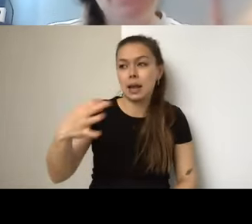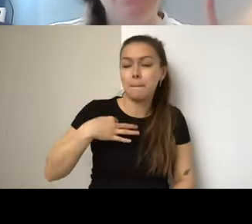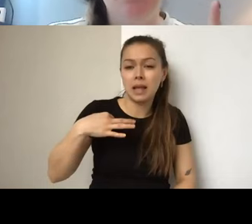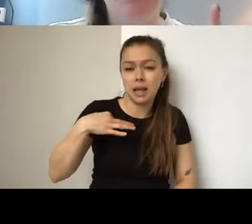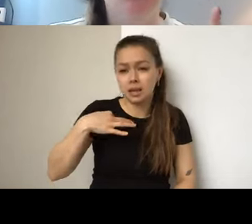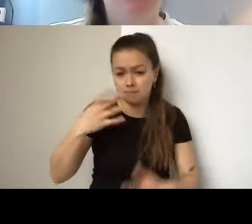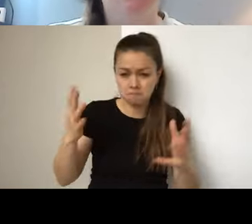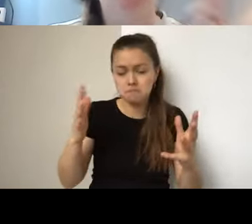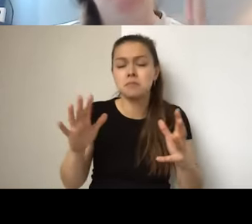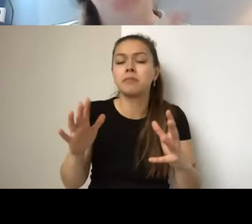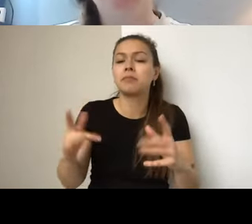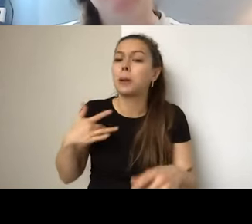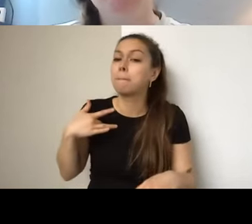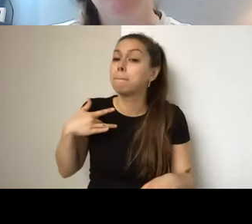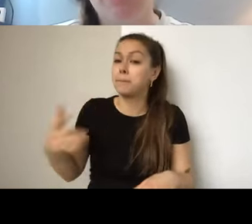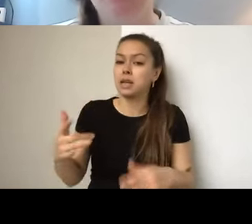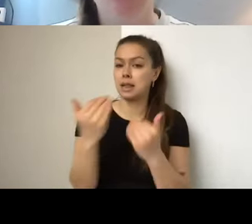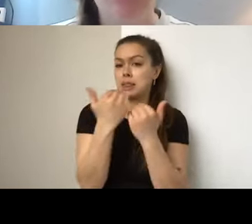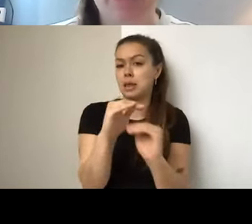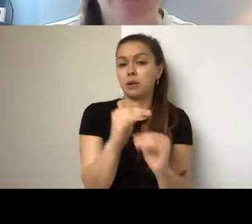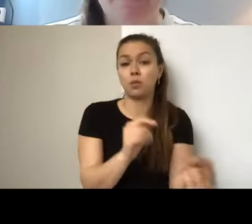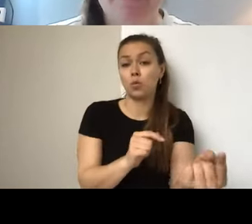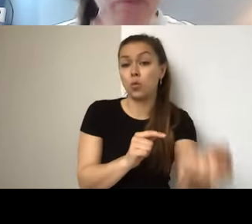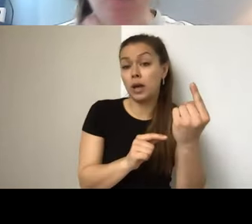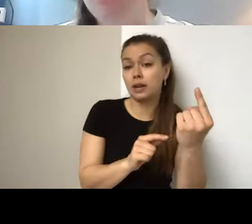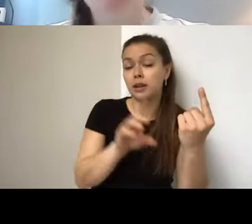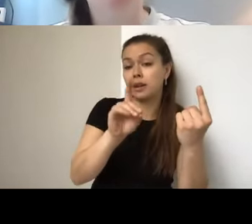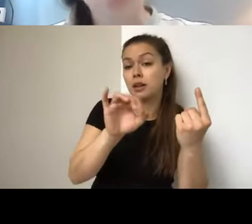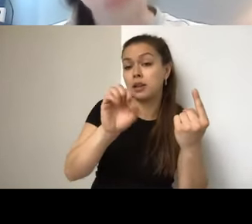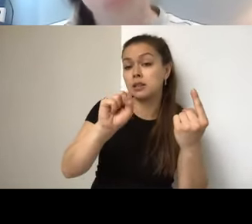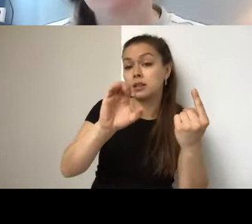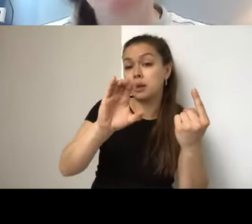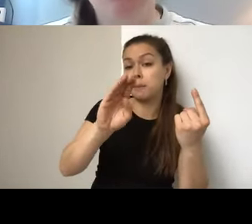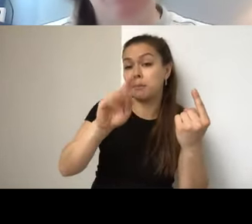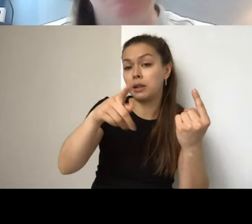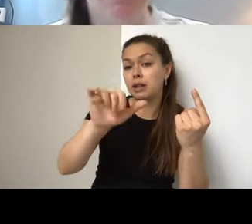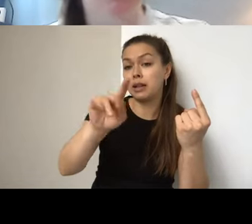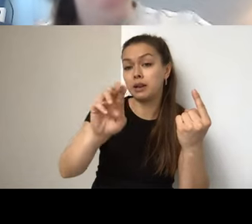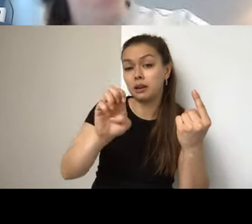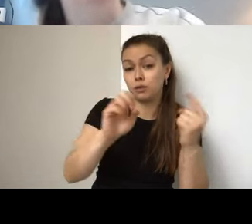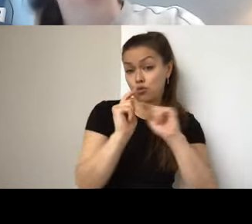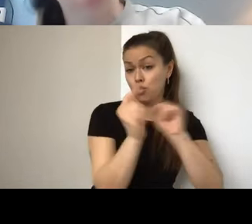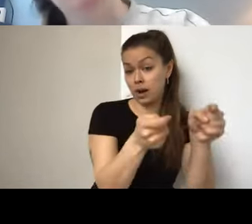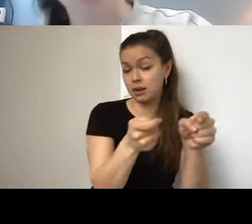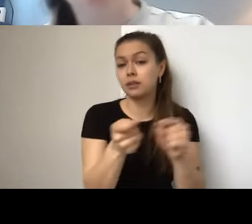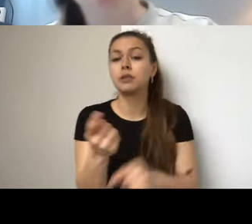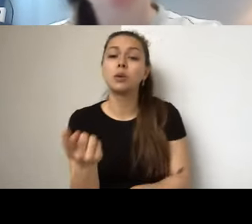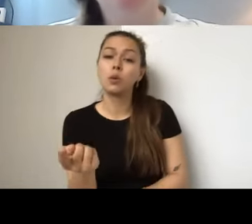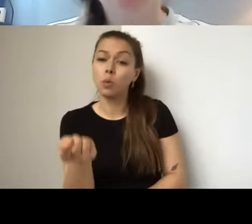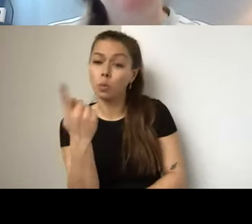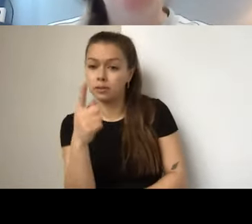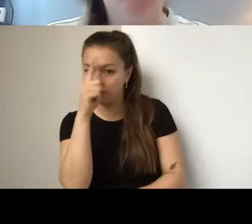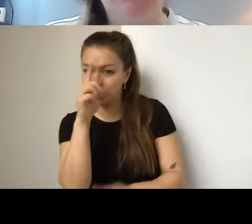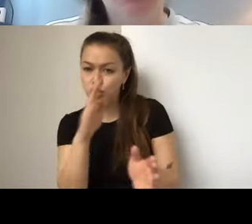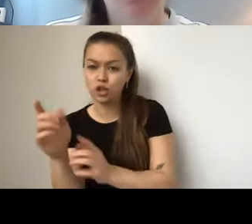to one discipline grant and one strategic grant per year. The great thing about this program is it doesn't count towards